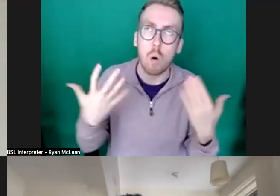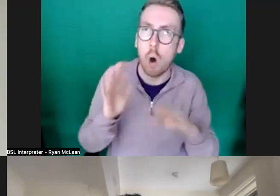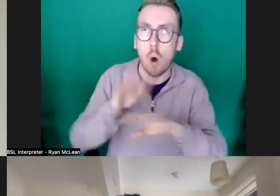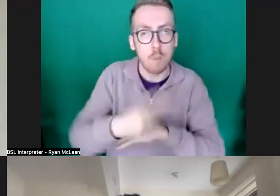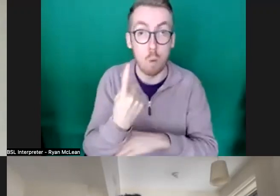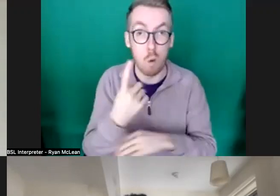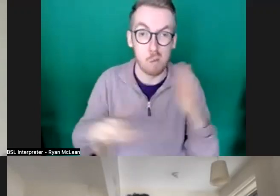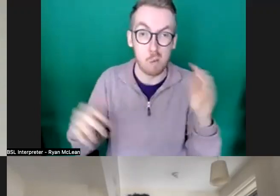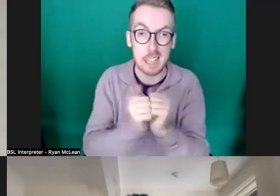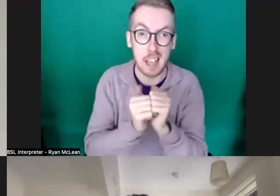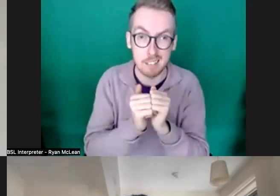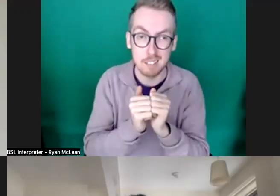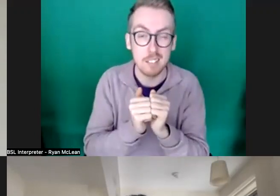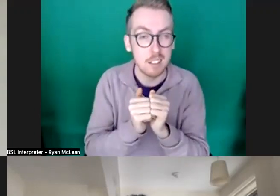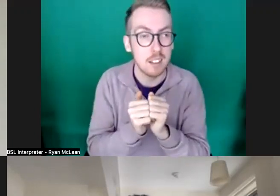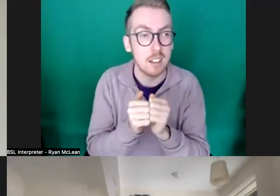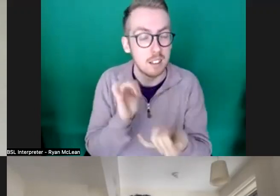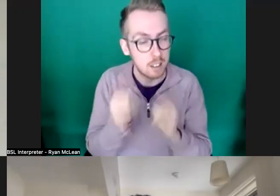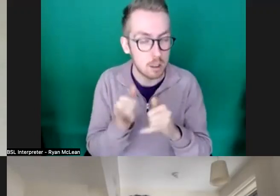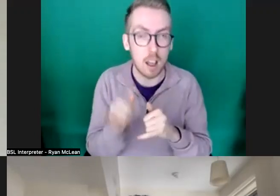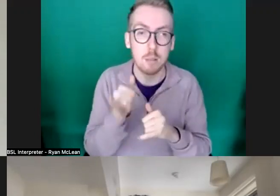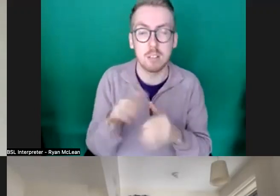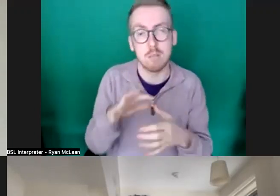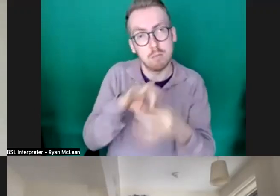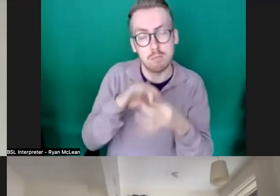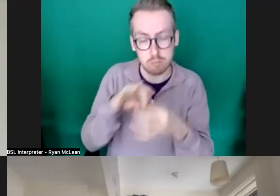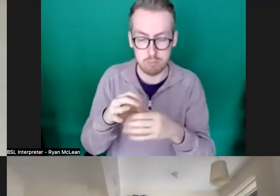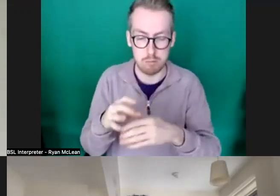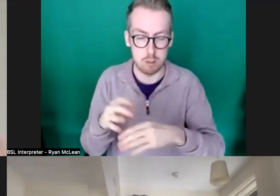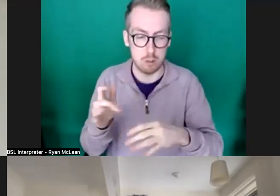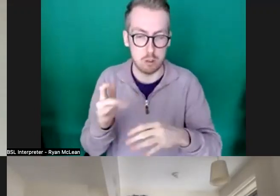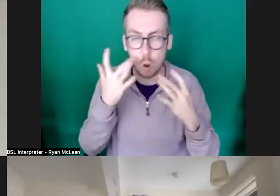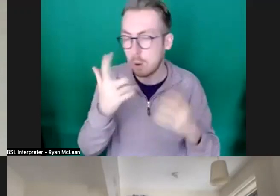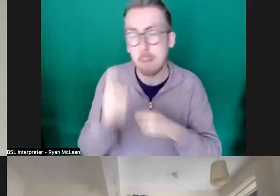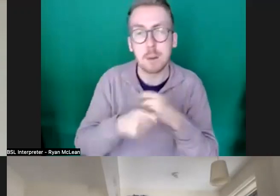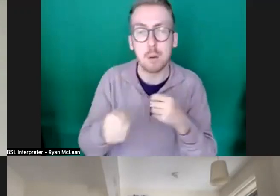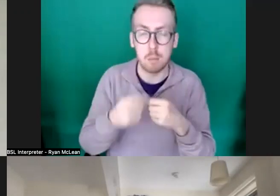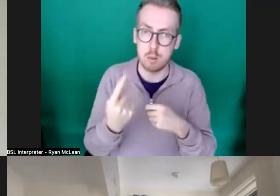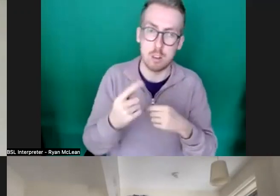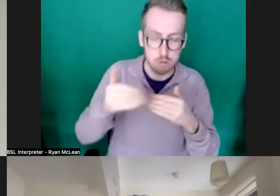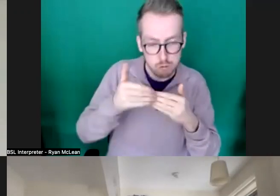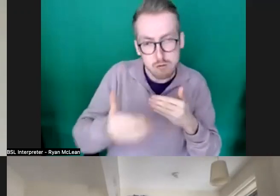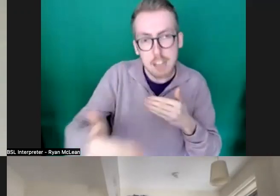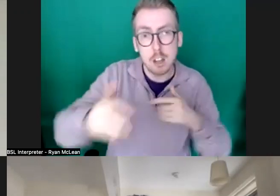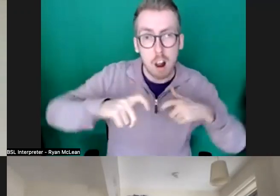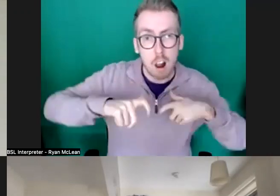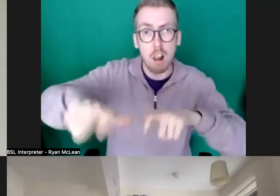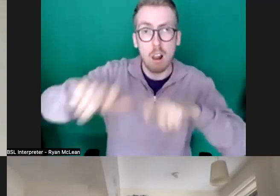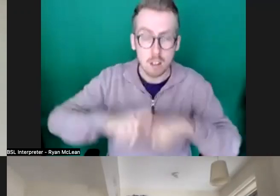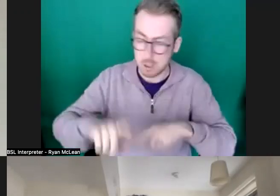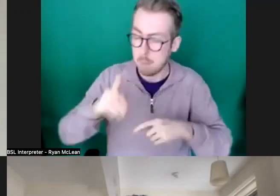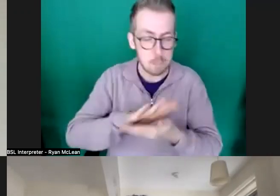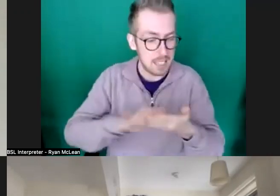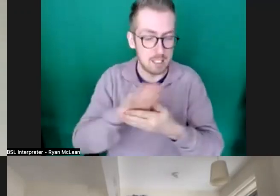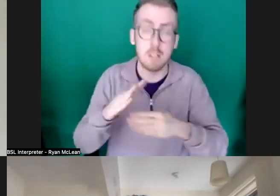and sometimes those shows tend to be more durational and so you're doing kind of one performance or one event kind of straight after another